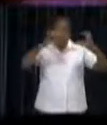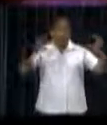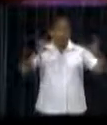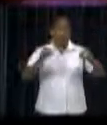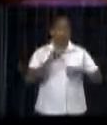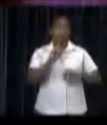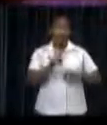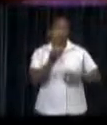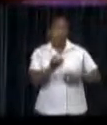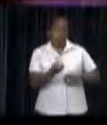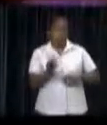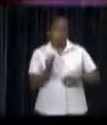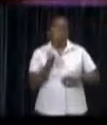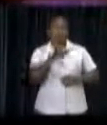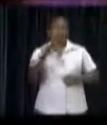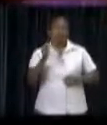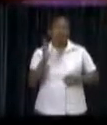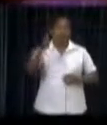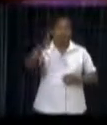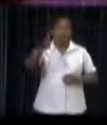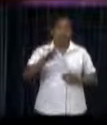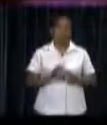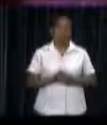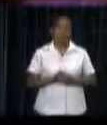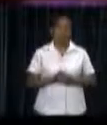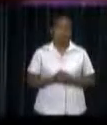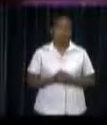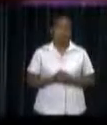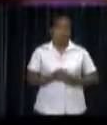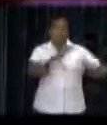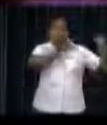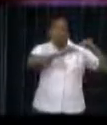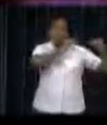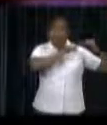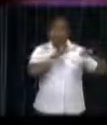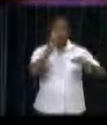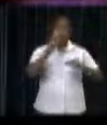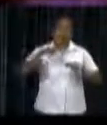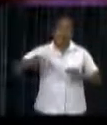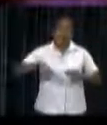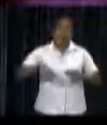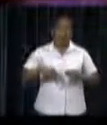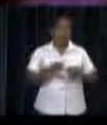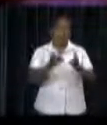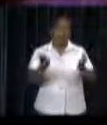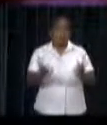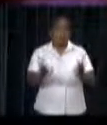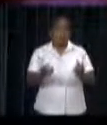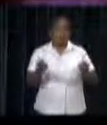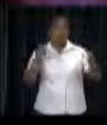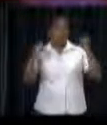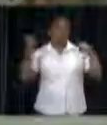Saturday, June 29, and it can look back on a vibrant past, but focuses primarily on the